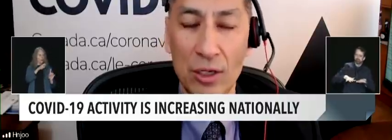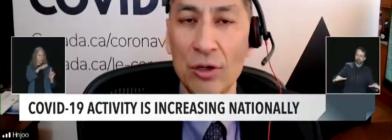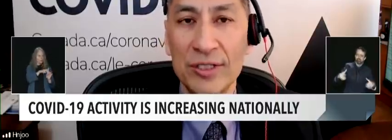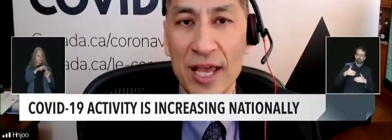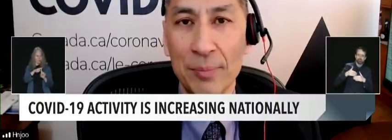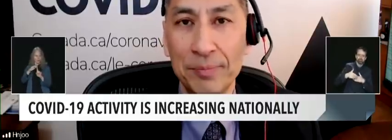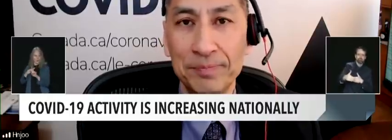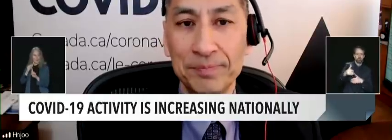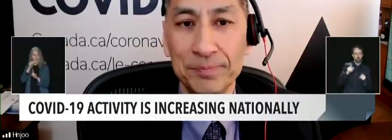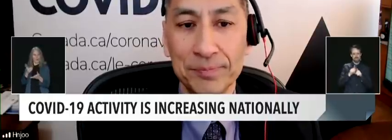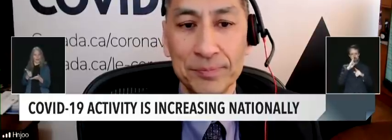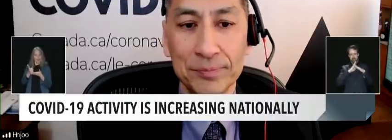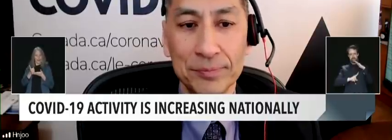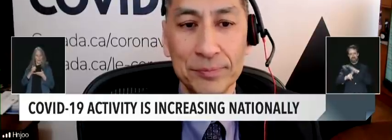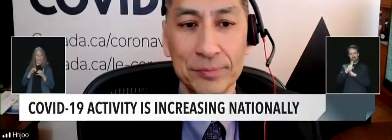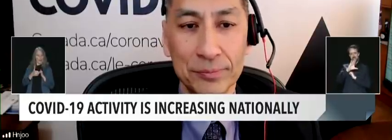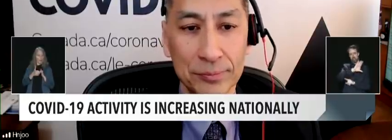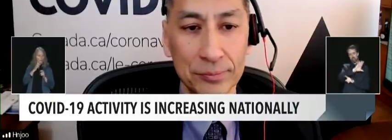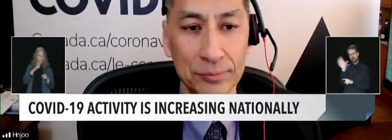trajectoires à long terme.